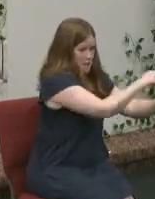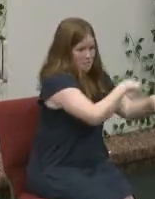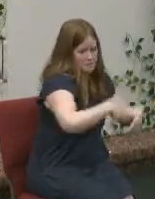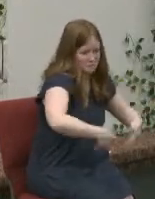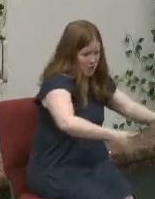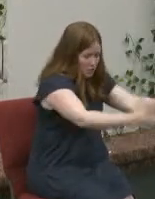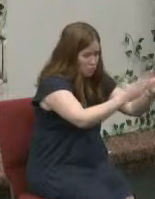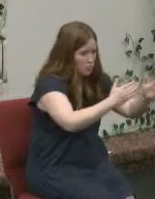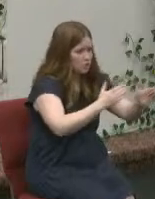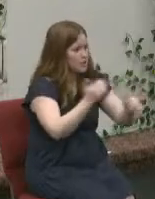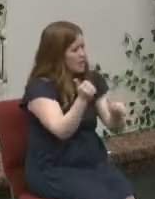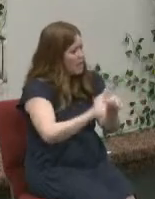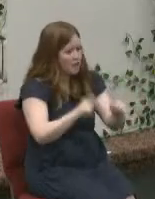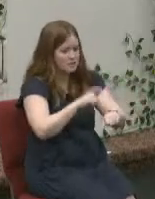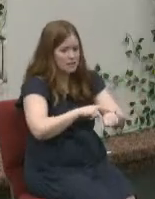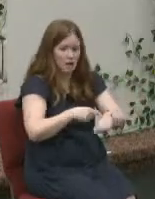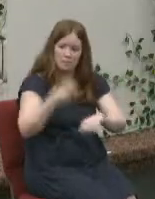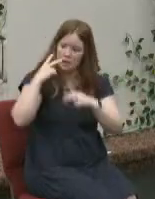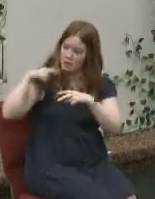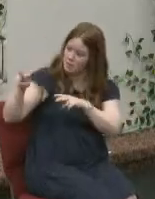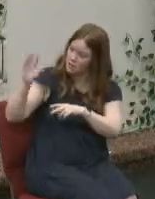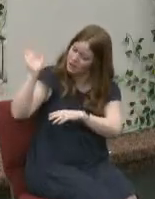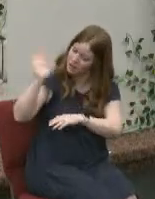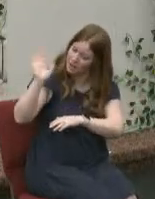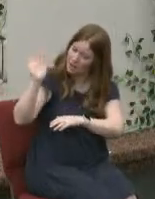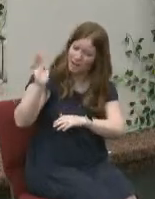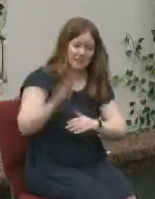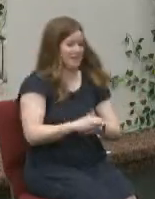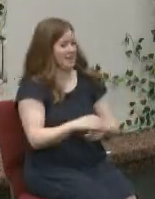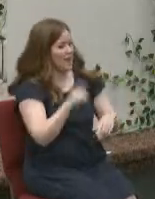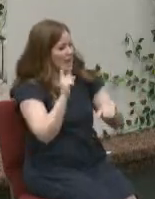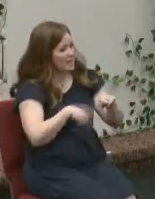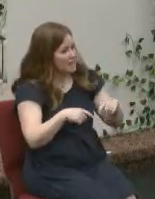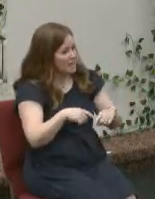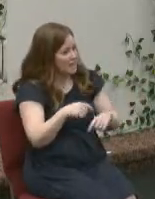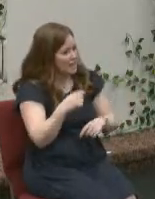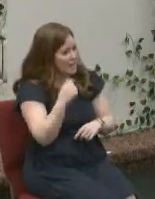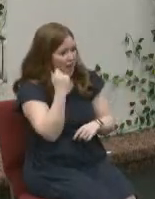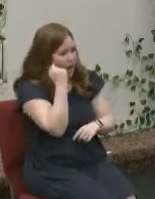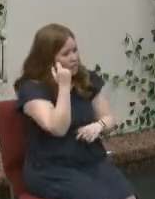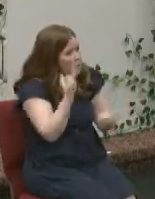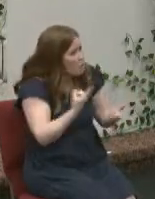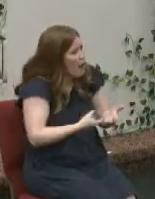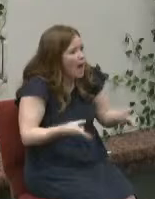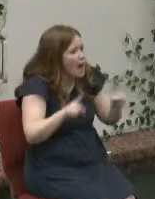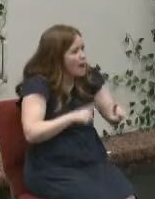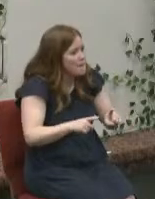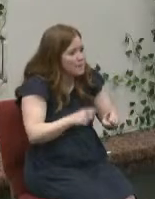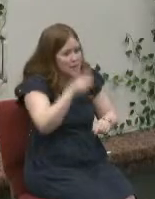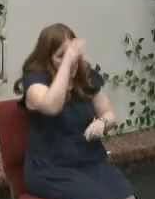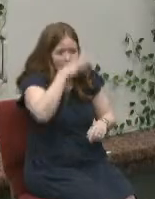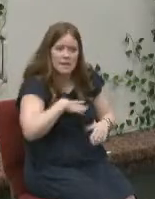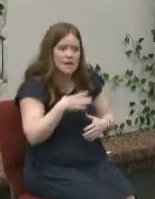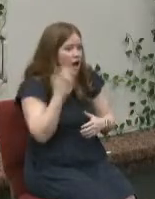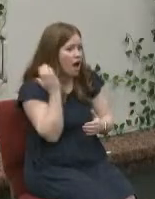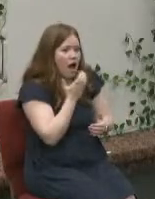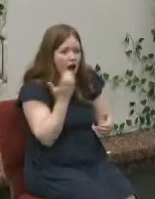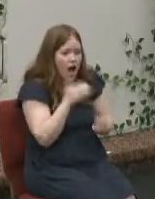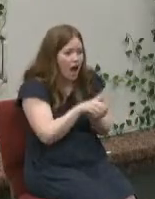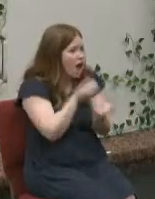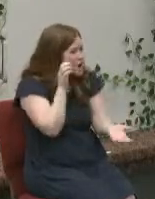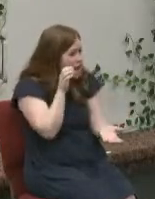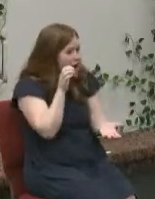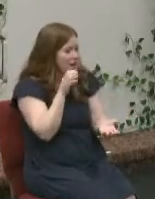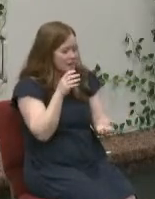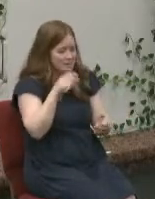every 50 feet he turns around and he waves at them they can't believe the guy is amazed he doesn't know what to say you know 50 more